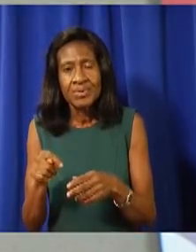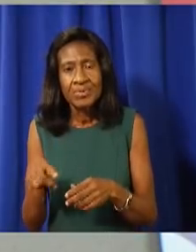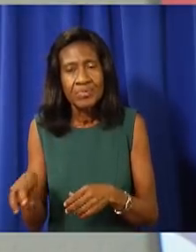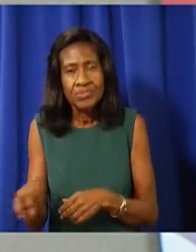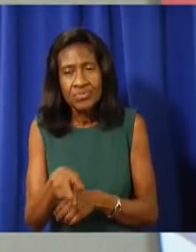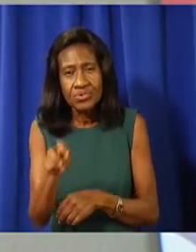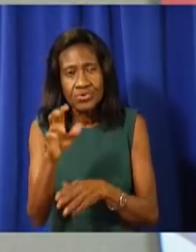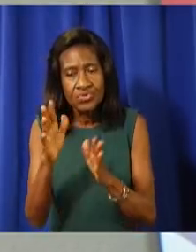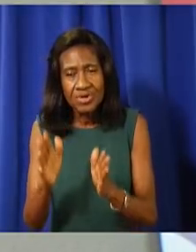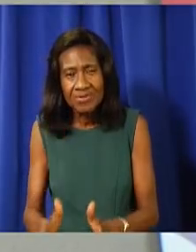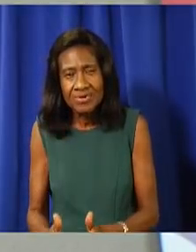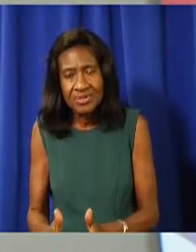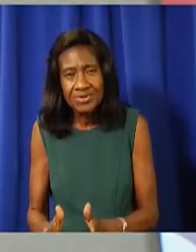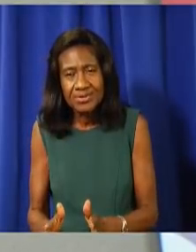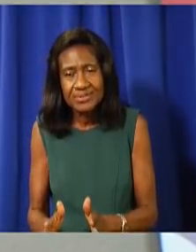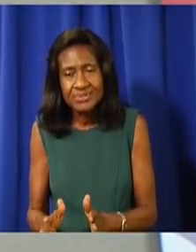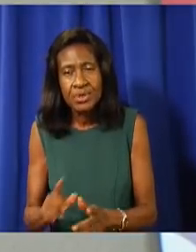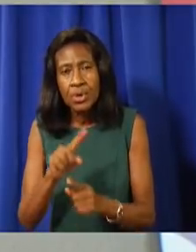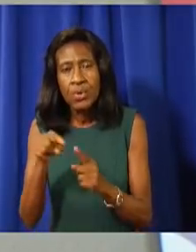only tested at certain times.